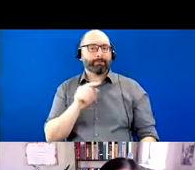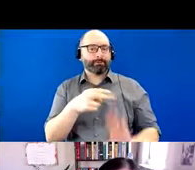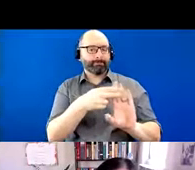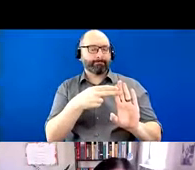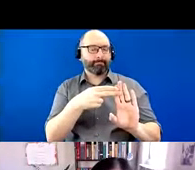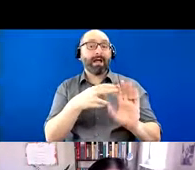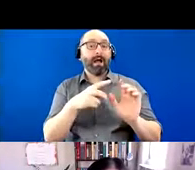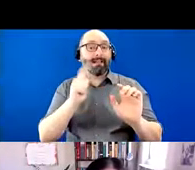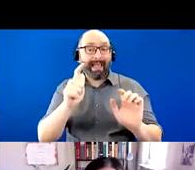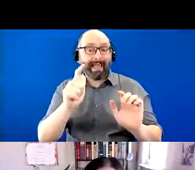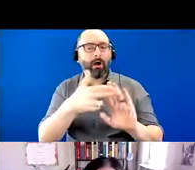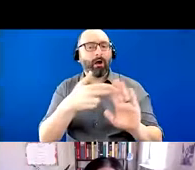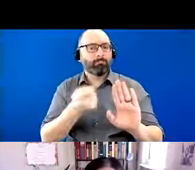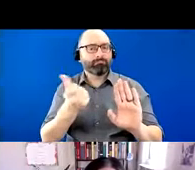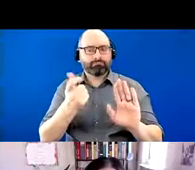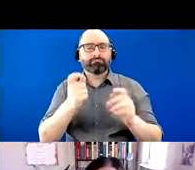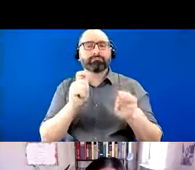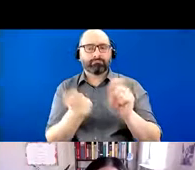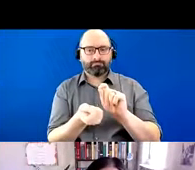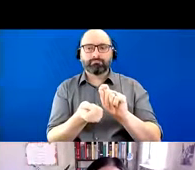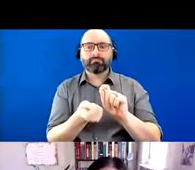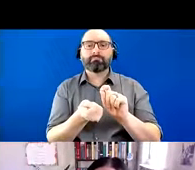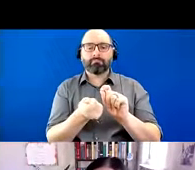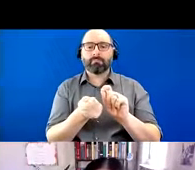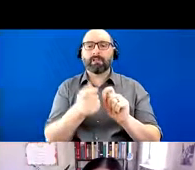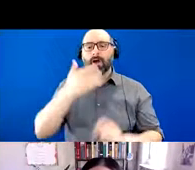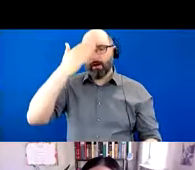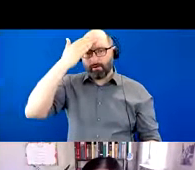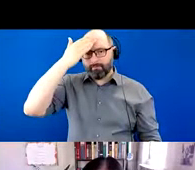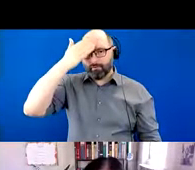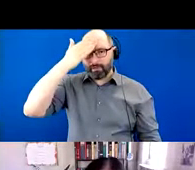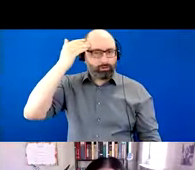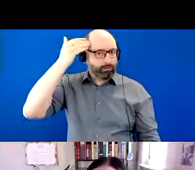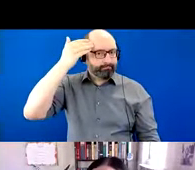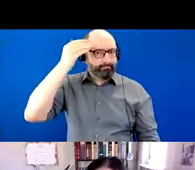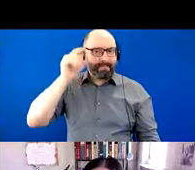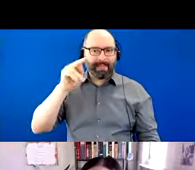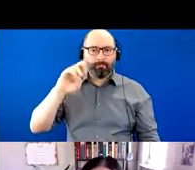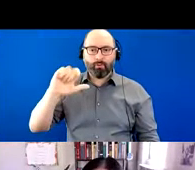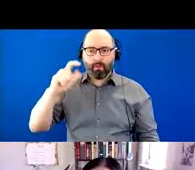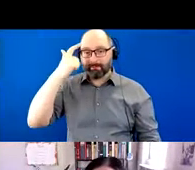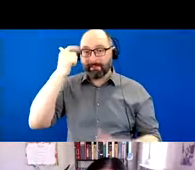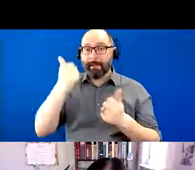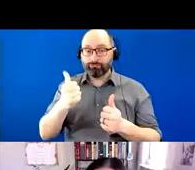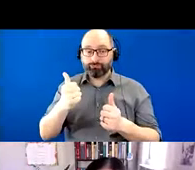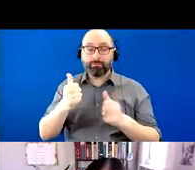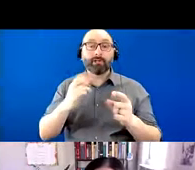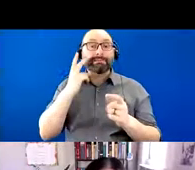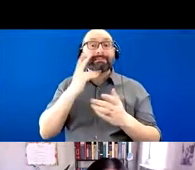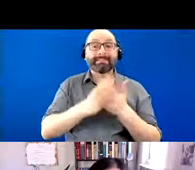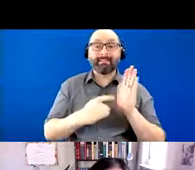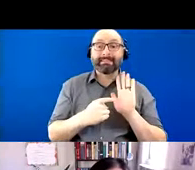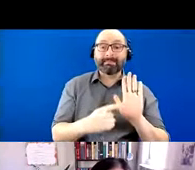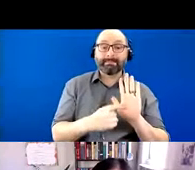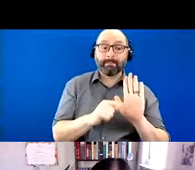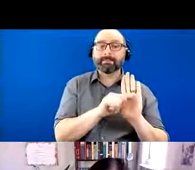changed to having have been diagnosed with frontal temporal dementia. And you'll see based on some of the symptoms that we'll talk about